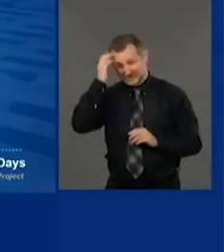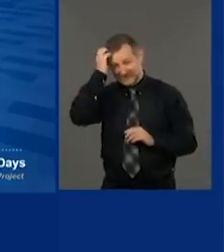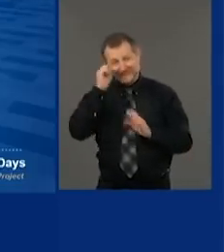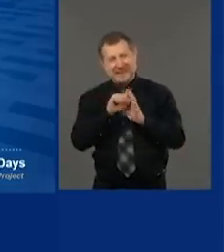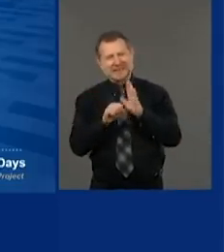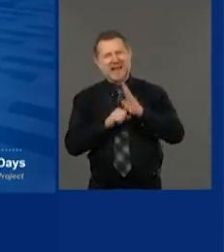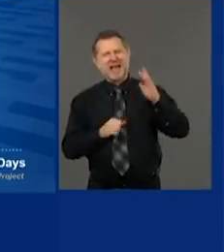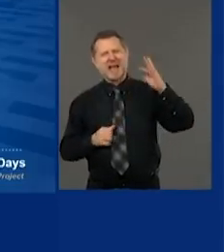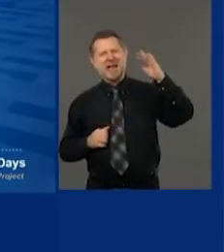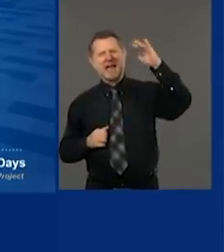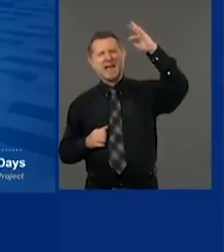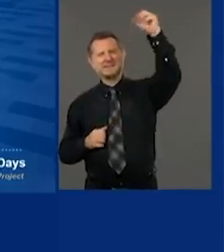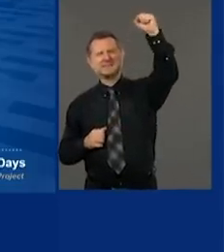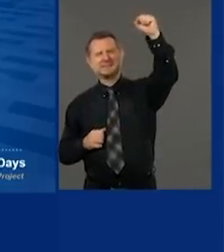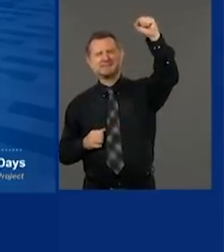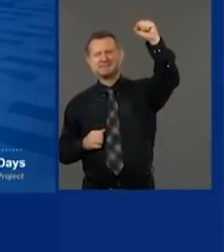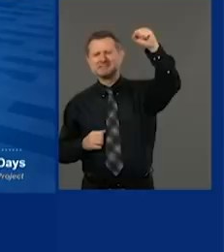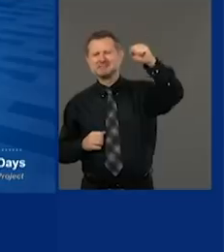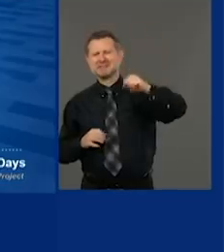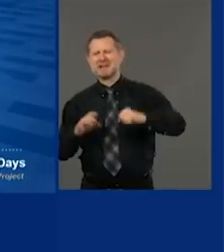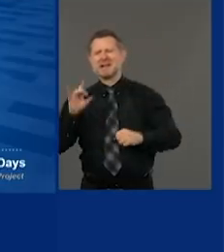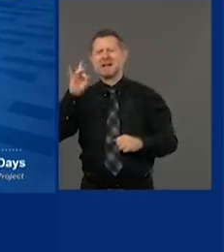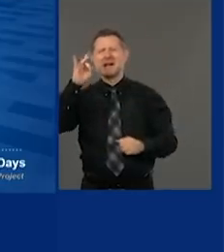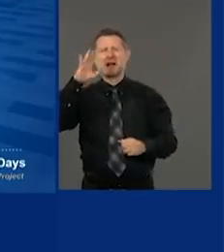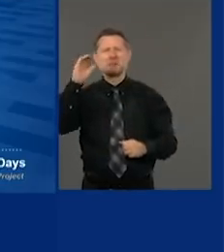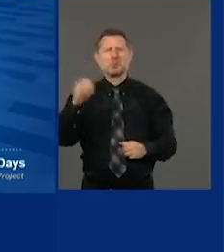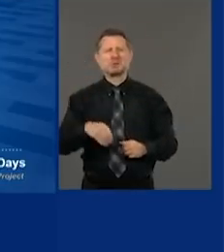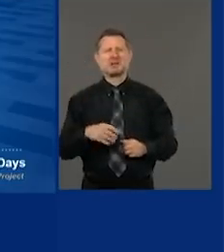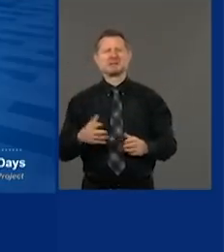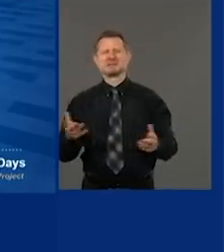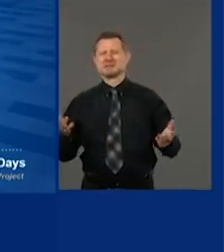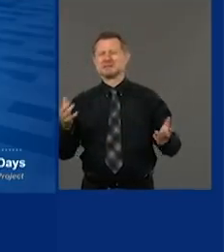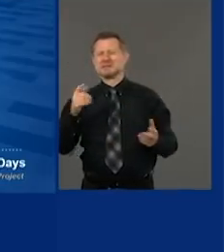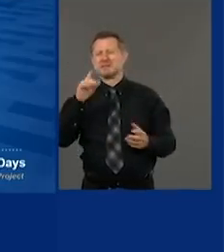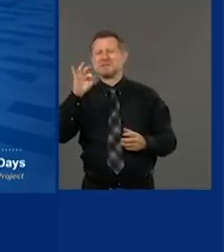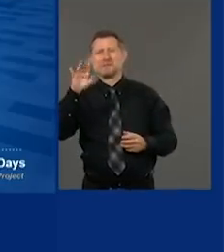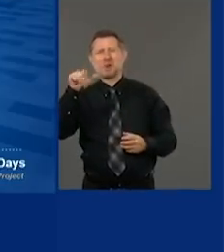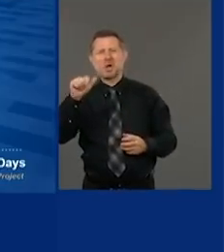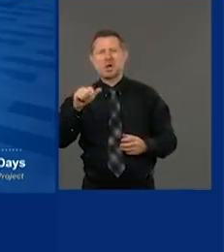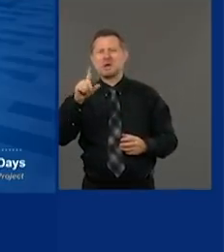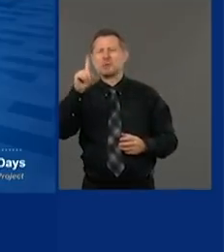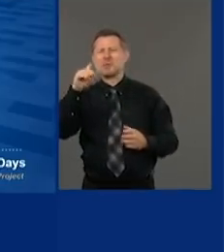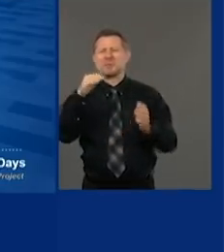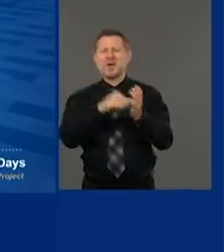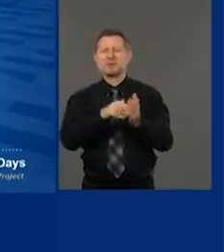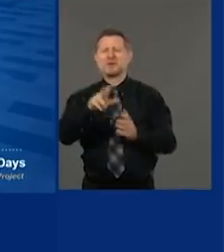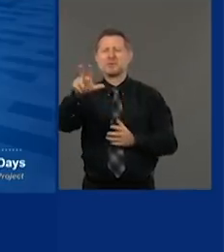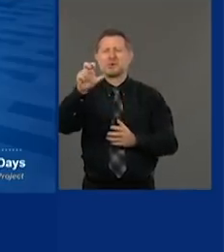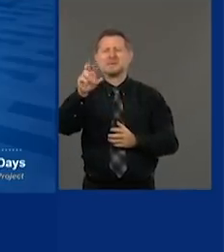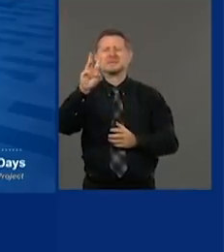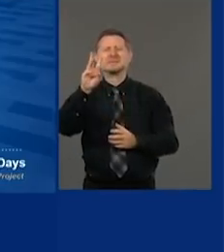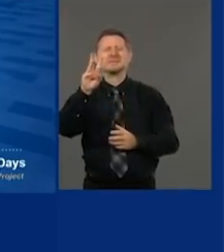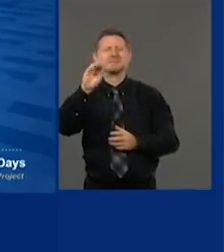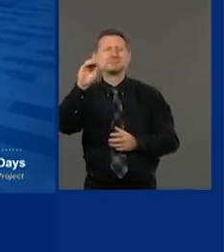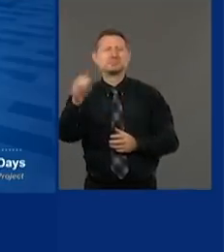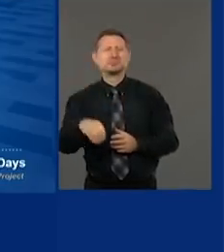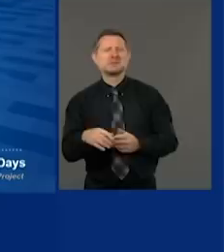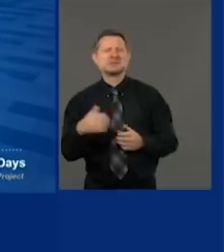up over 800%. Florida, up 1,300%.